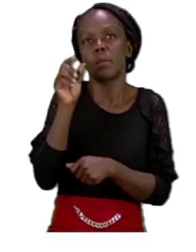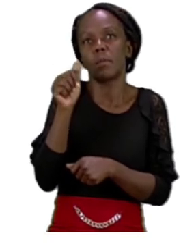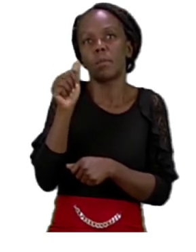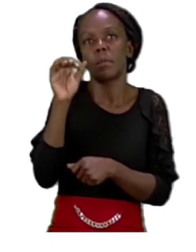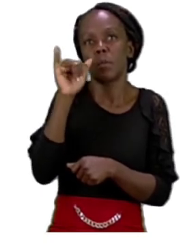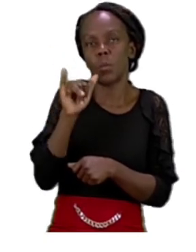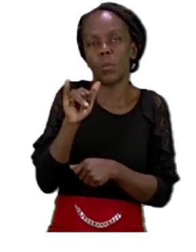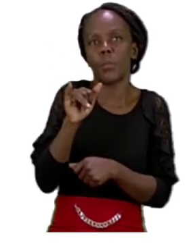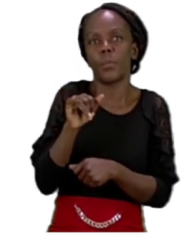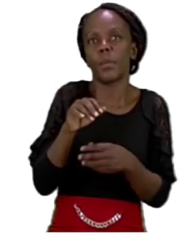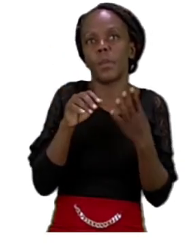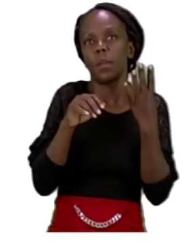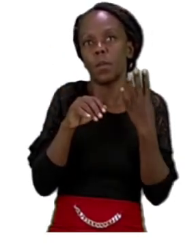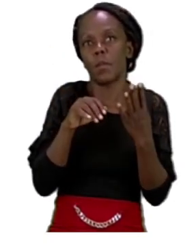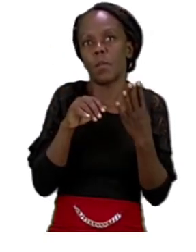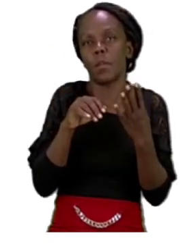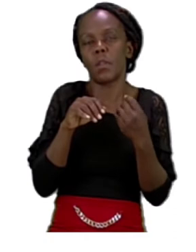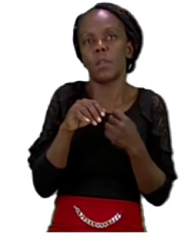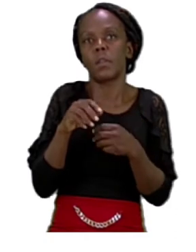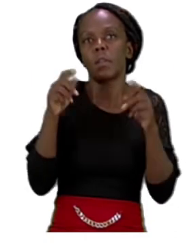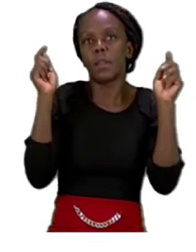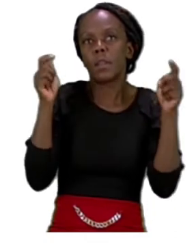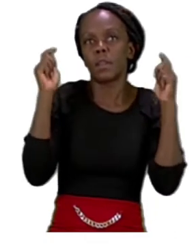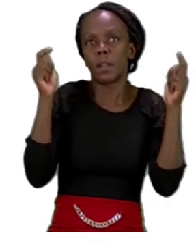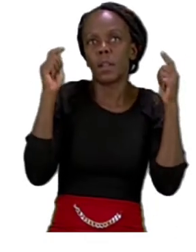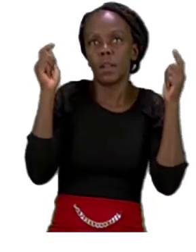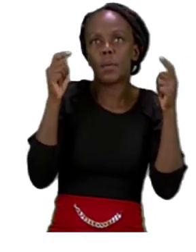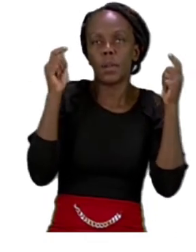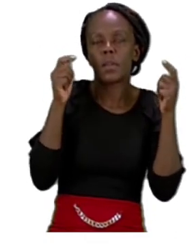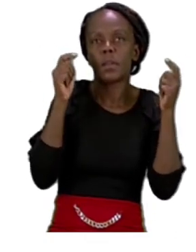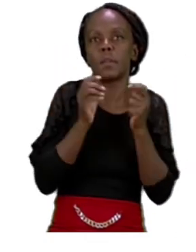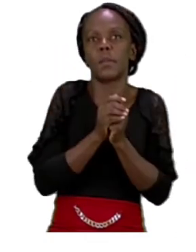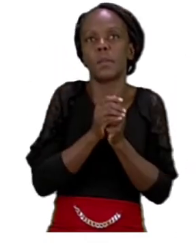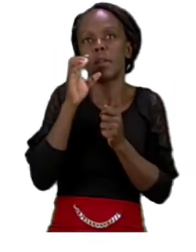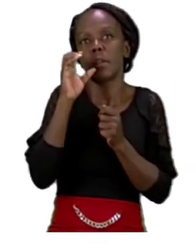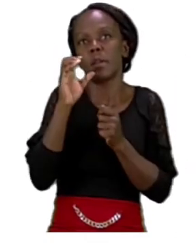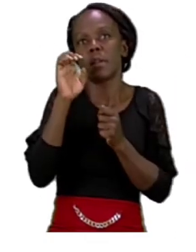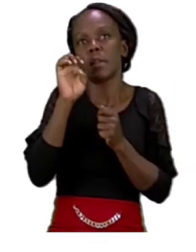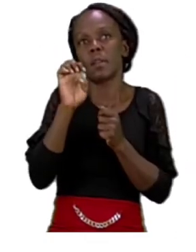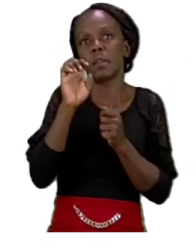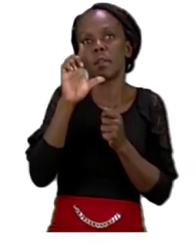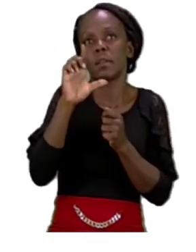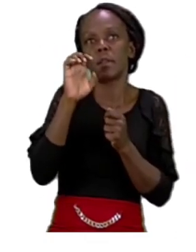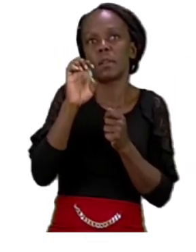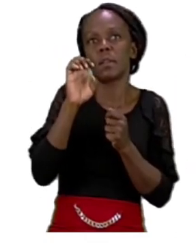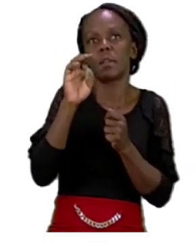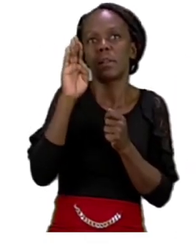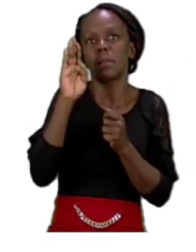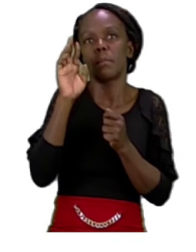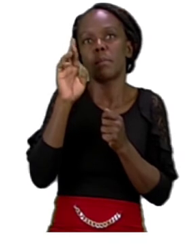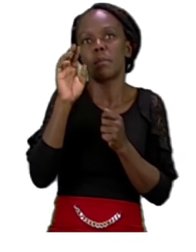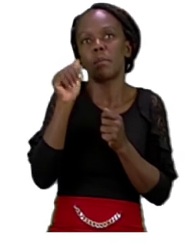food clothes clothes